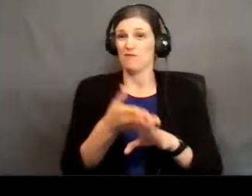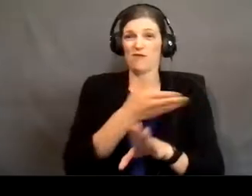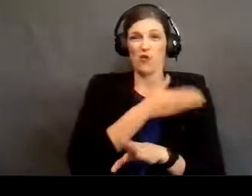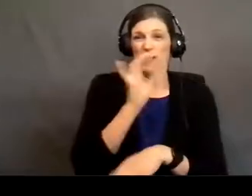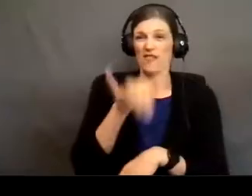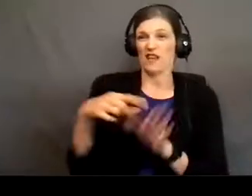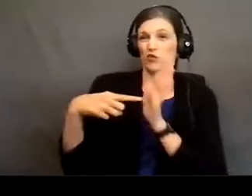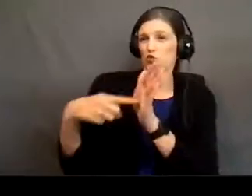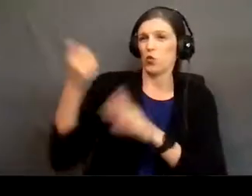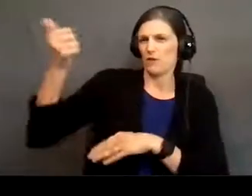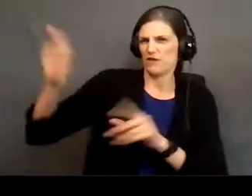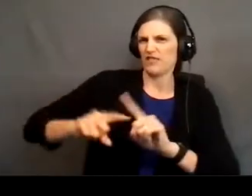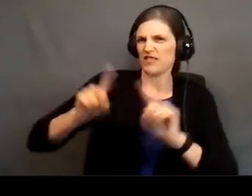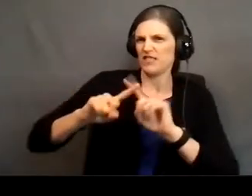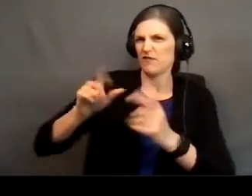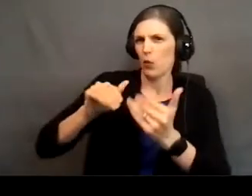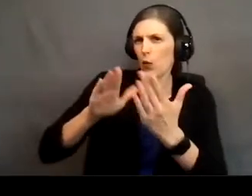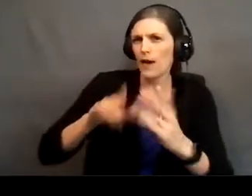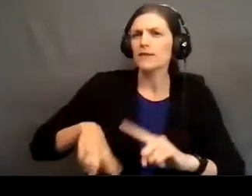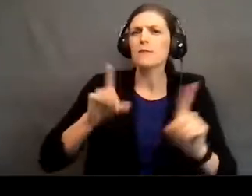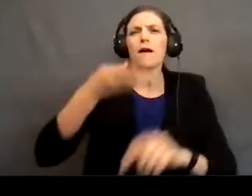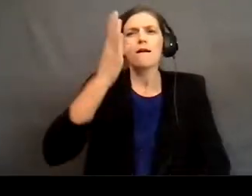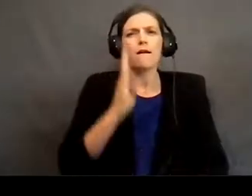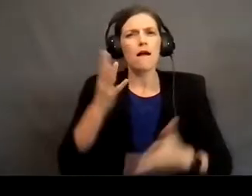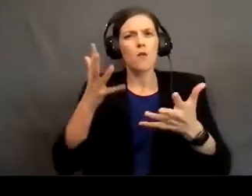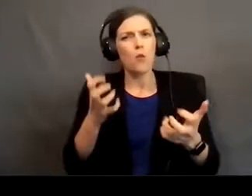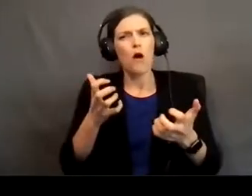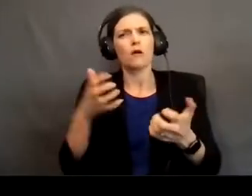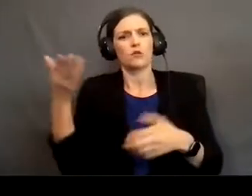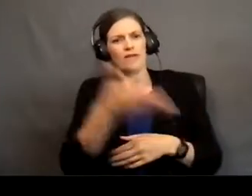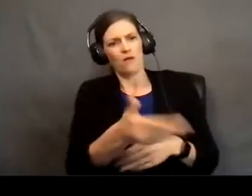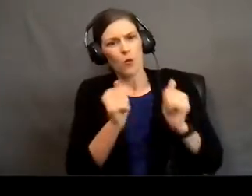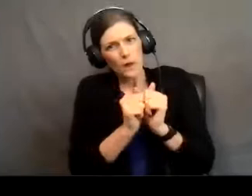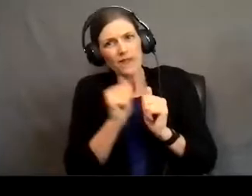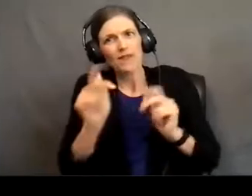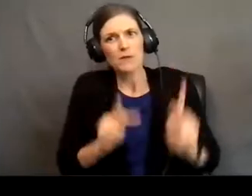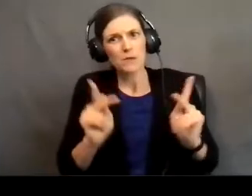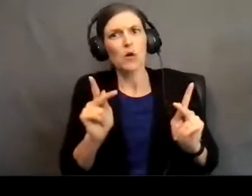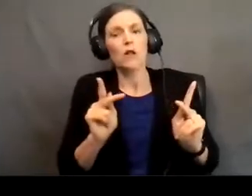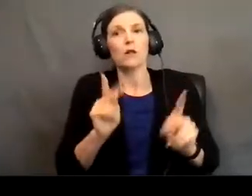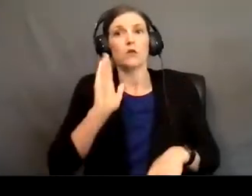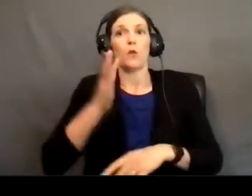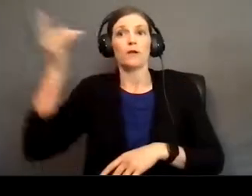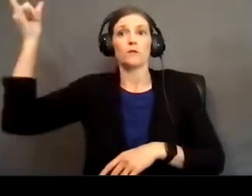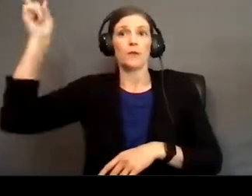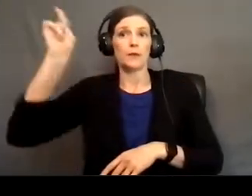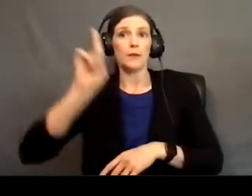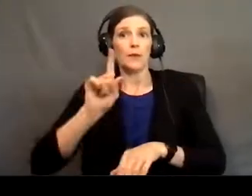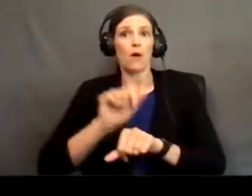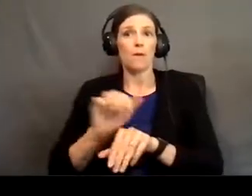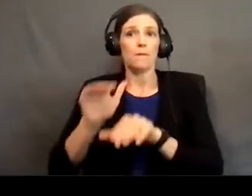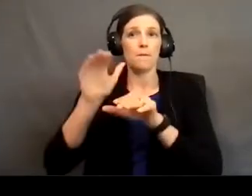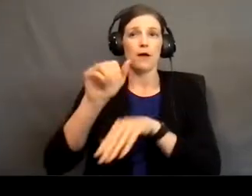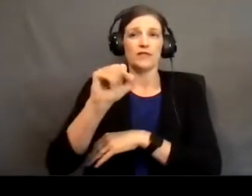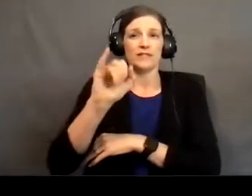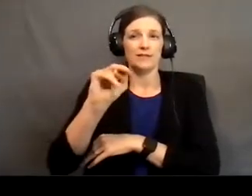revealed himself in different ways. But God wants to be with his people, and so he is going to descend onto Mount Sinai in this